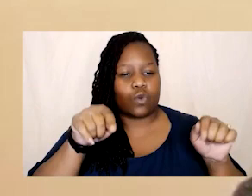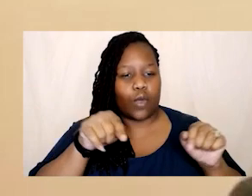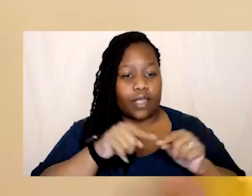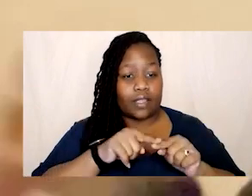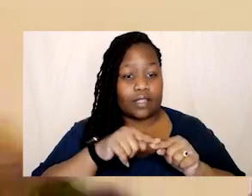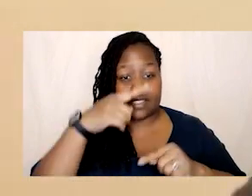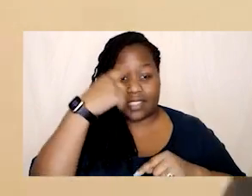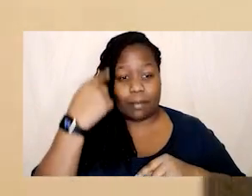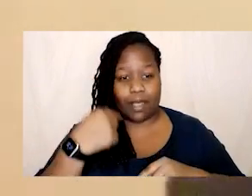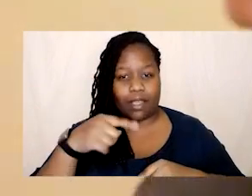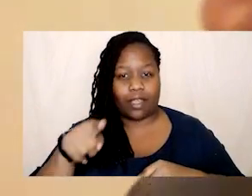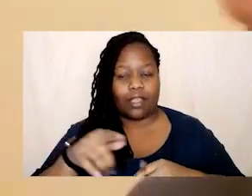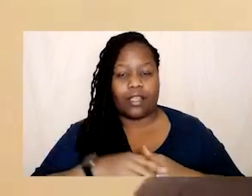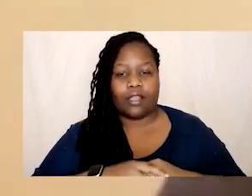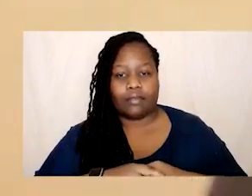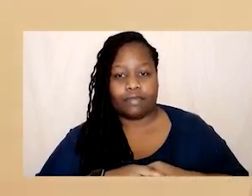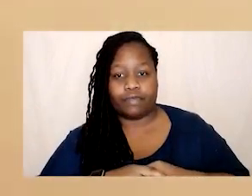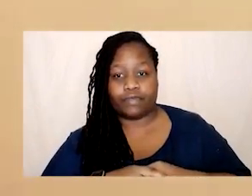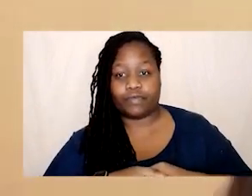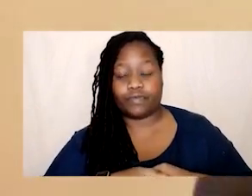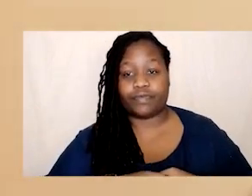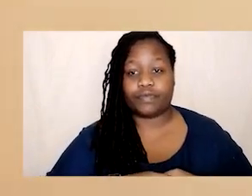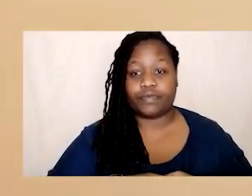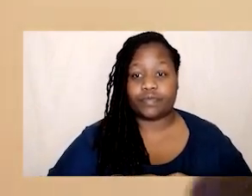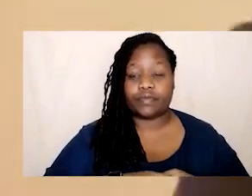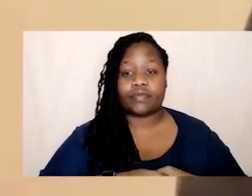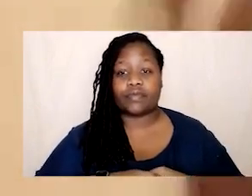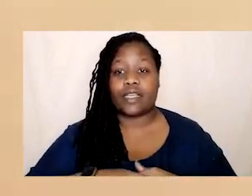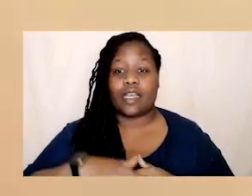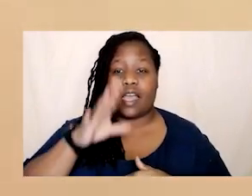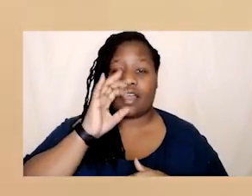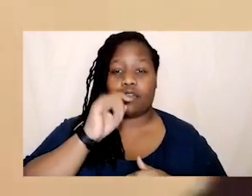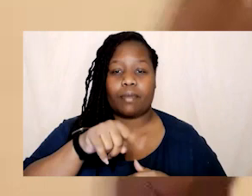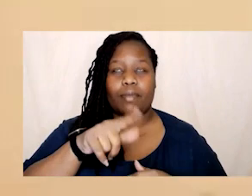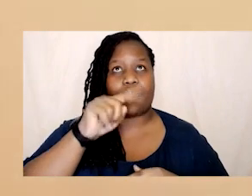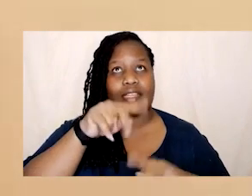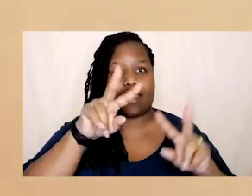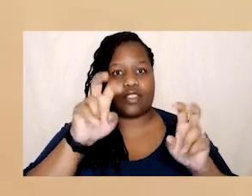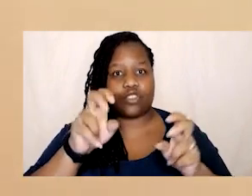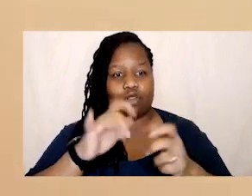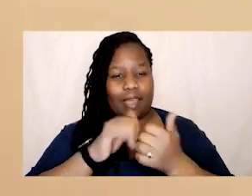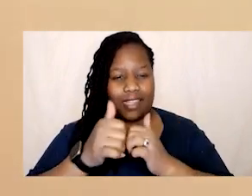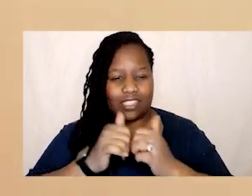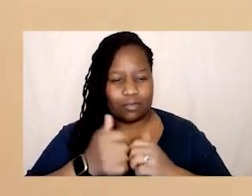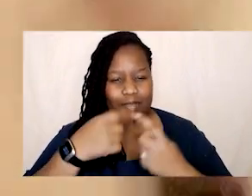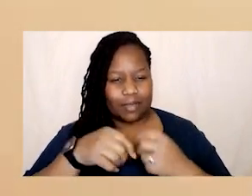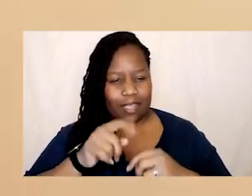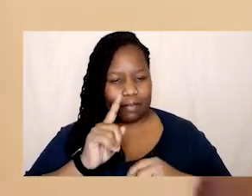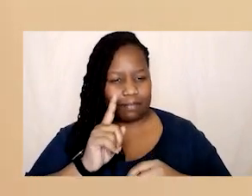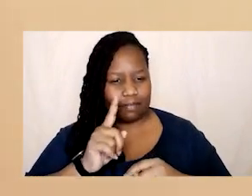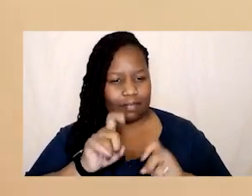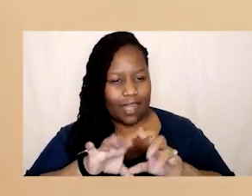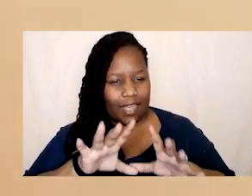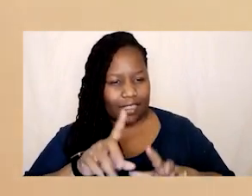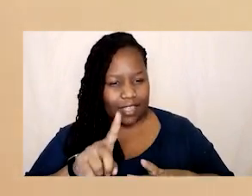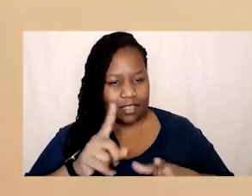phrase coined by a nova reed um and it always makes me laugh i feel like that and the term allyship has become that but i feel like if we can